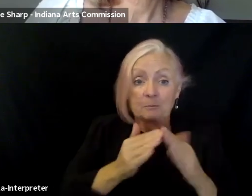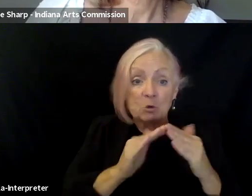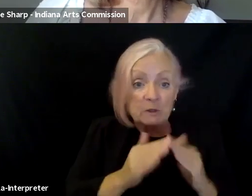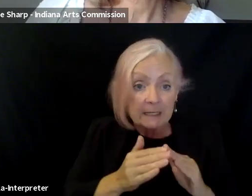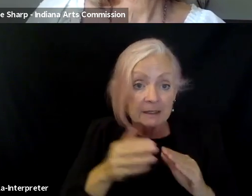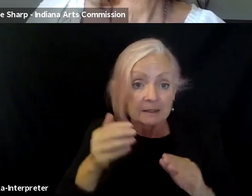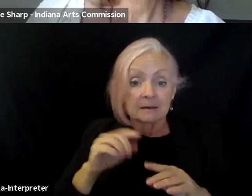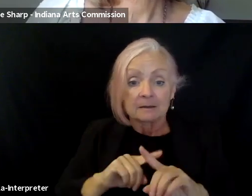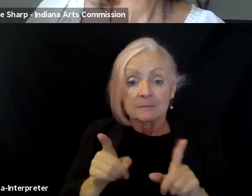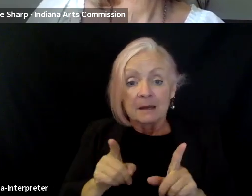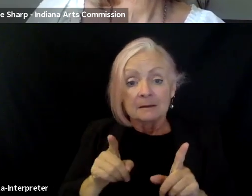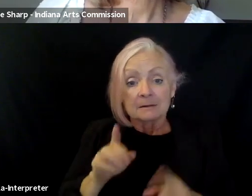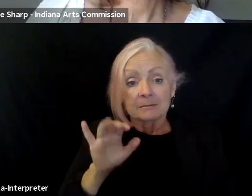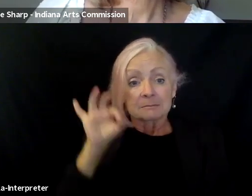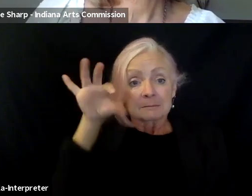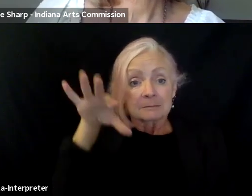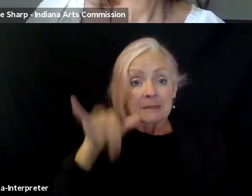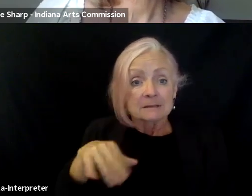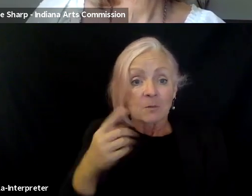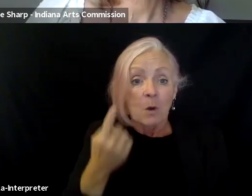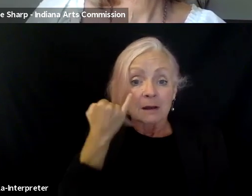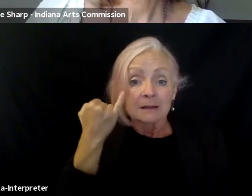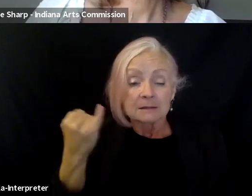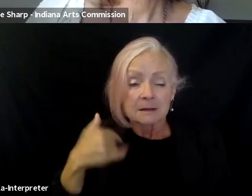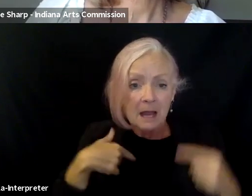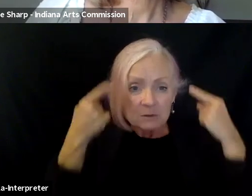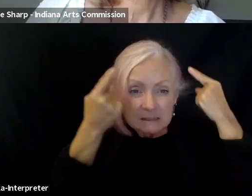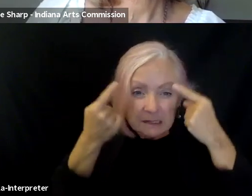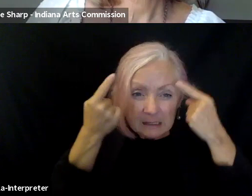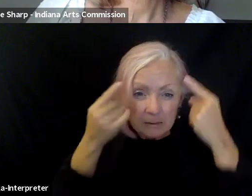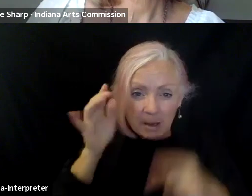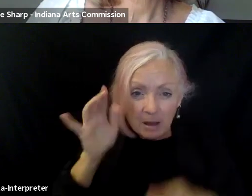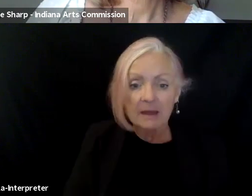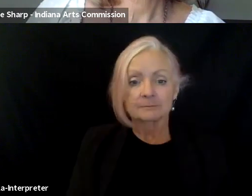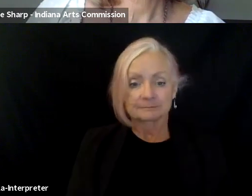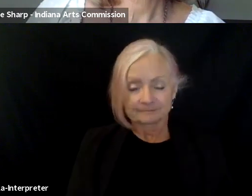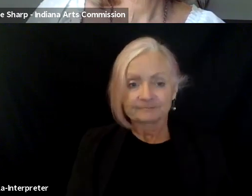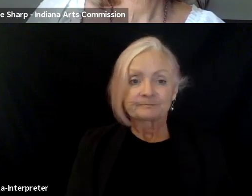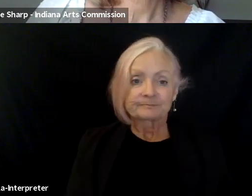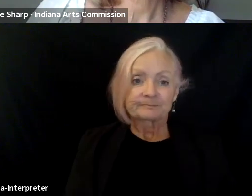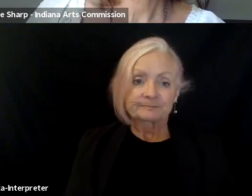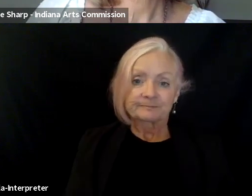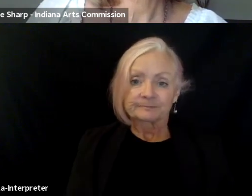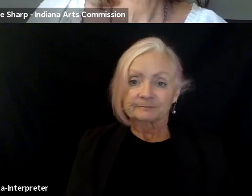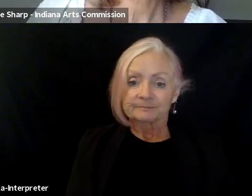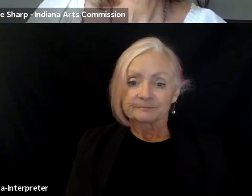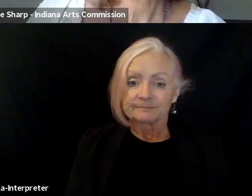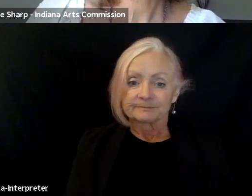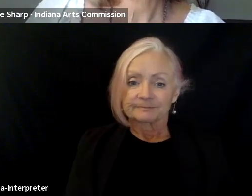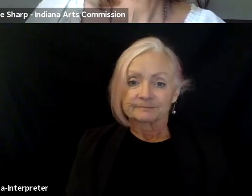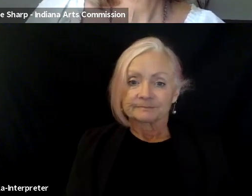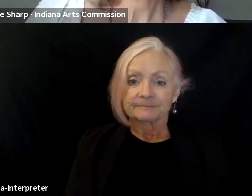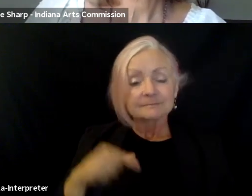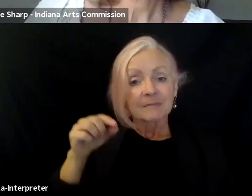but I don't know, there's an idea, something I've been, um, rolling around in my brain for a little while. I like